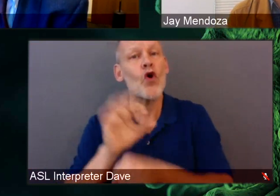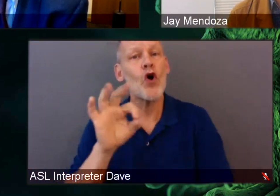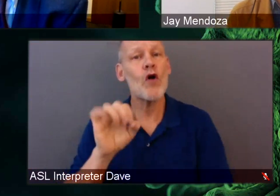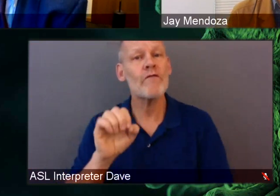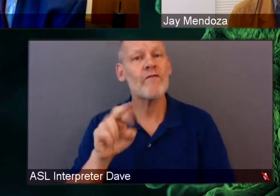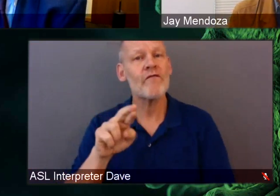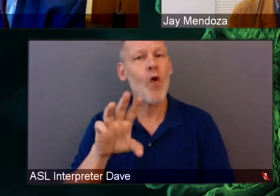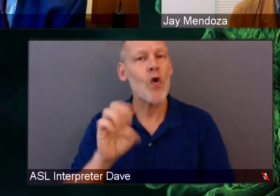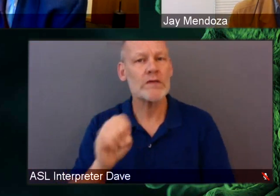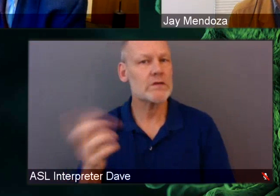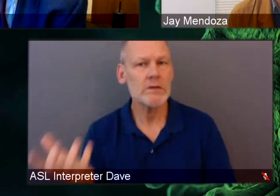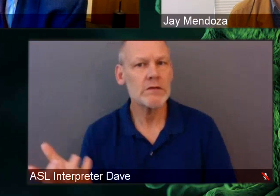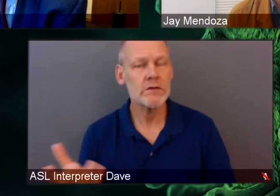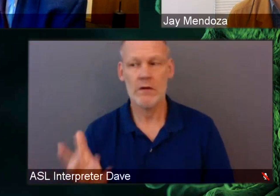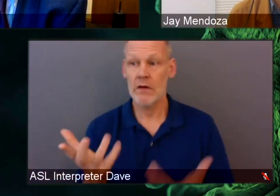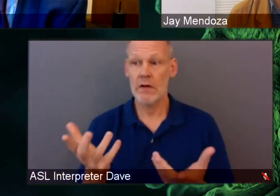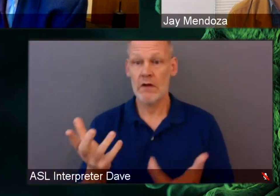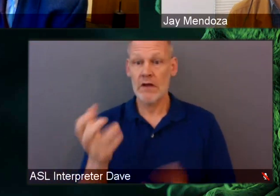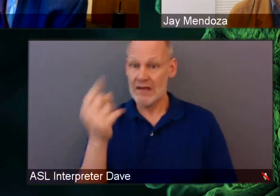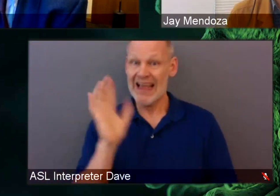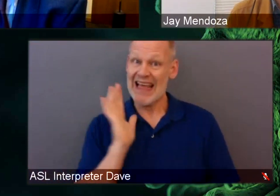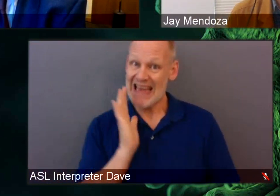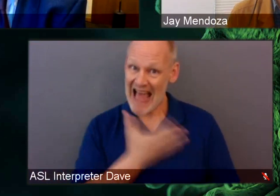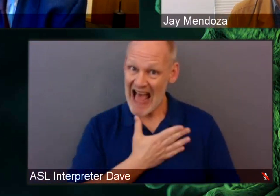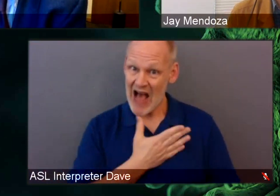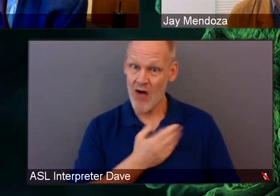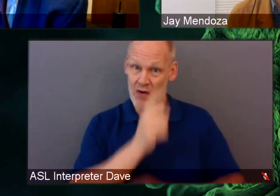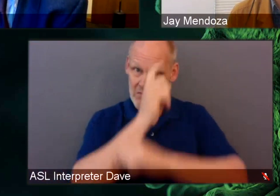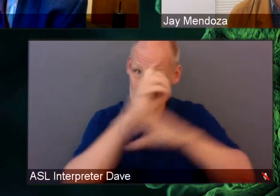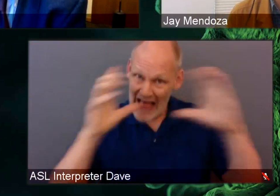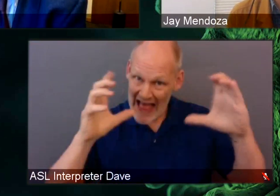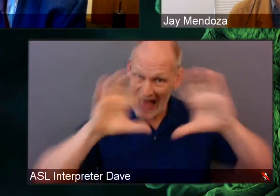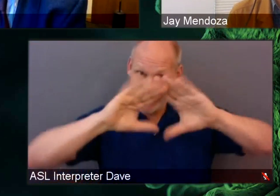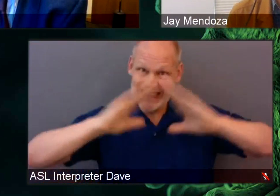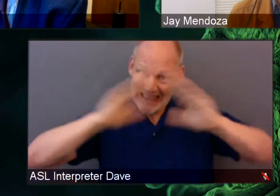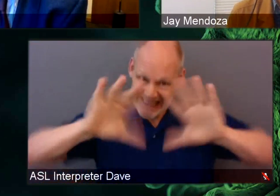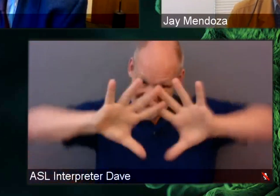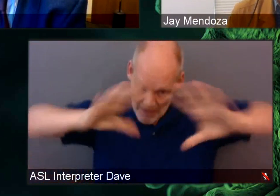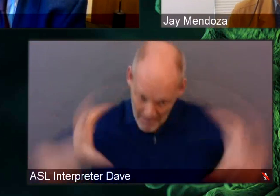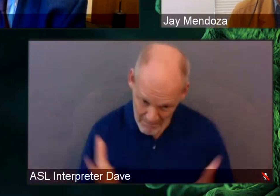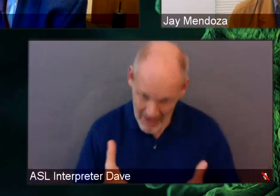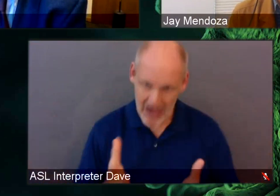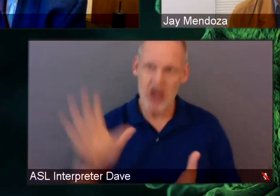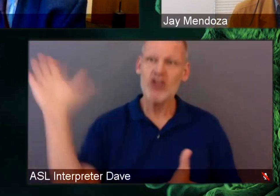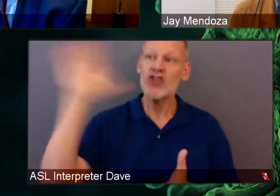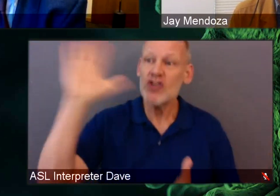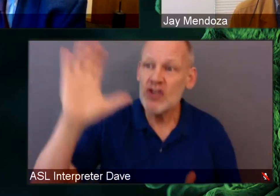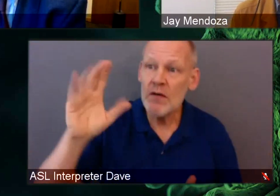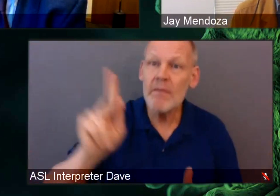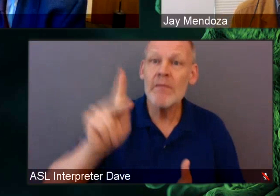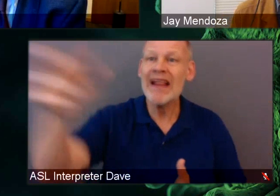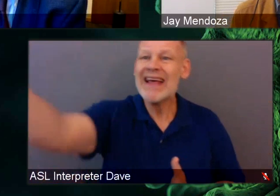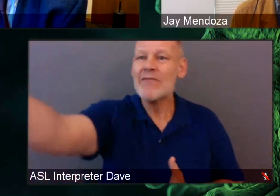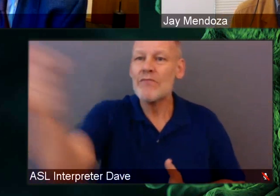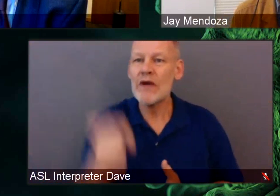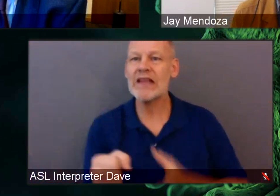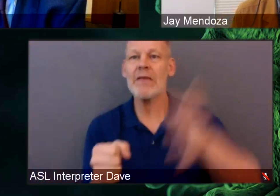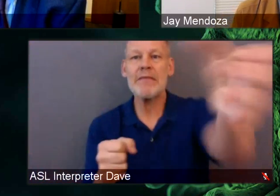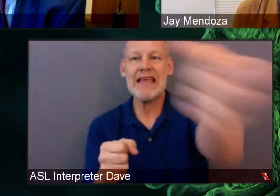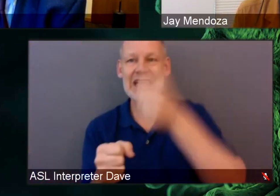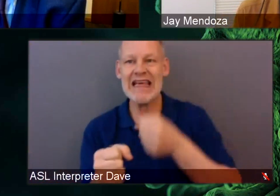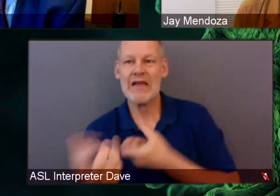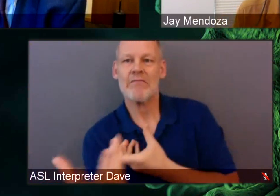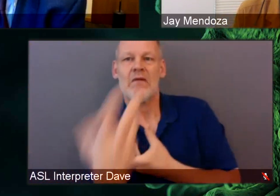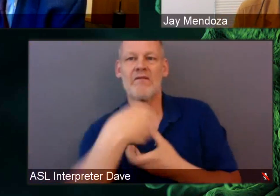to bring people into those systems, make them feel comfortable in engaging with our health system and engaging